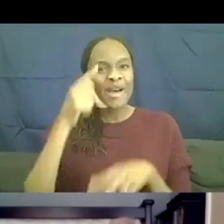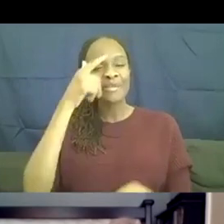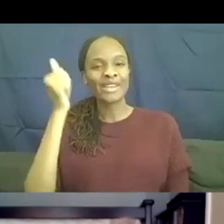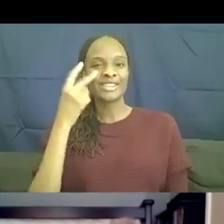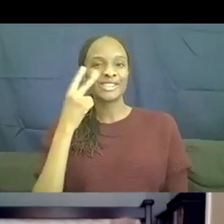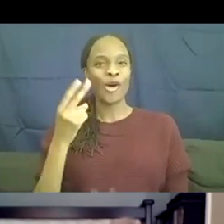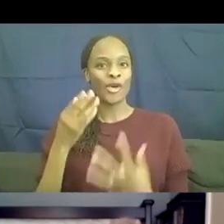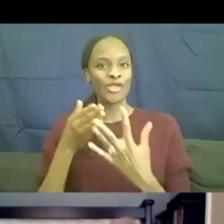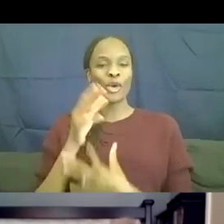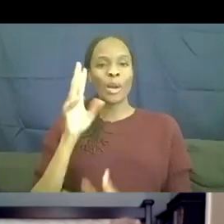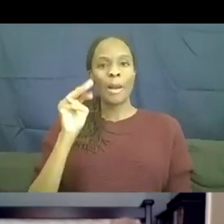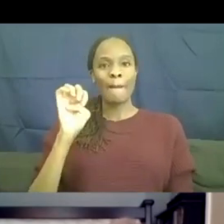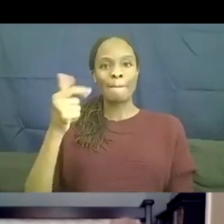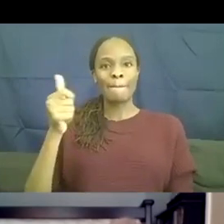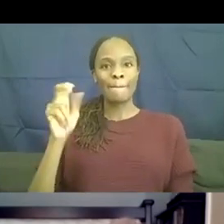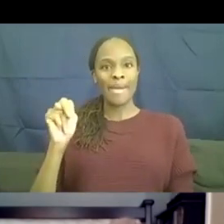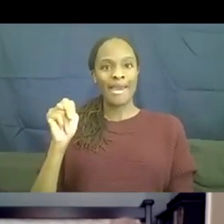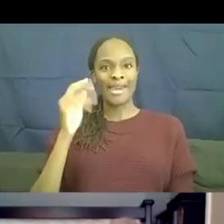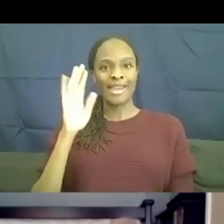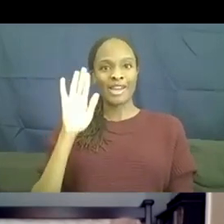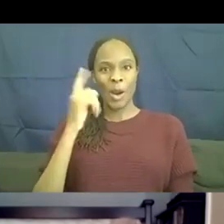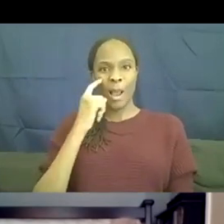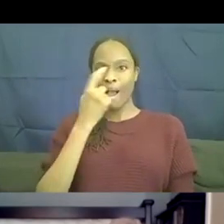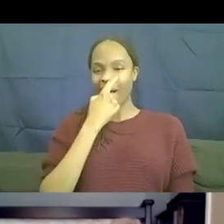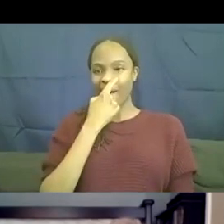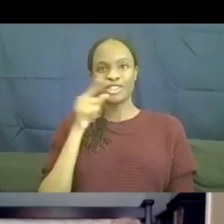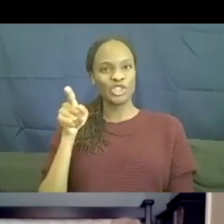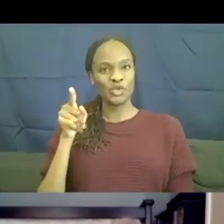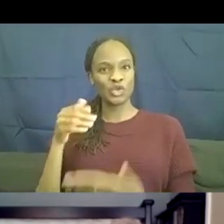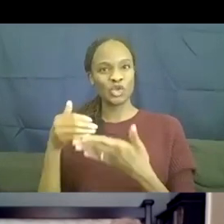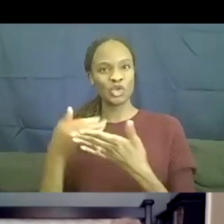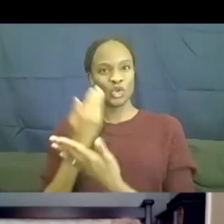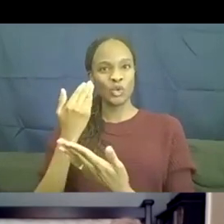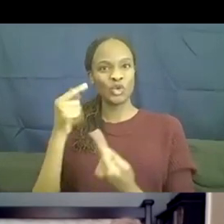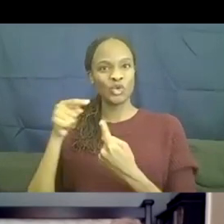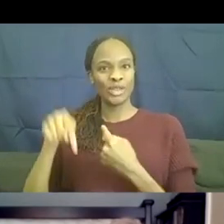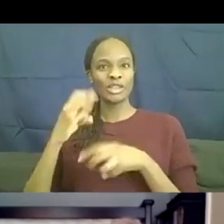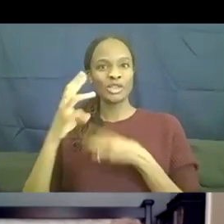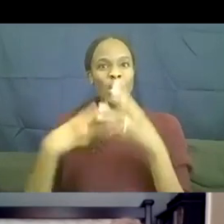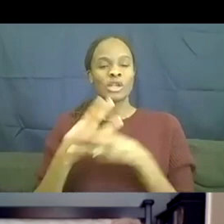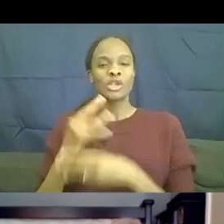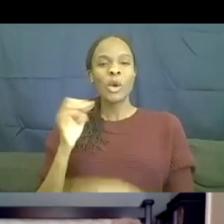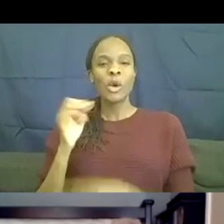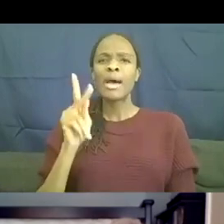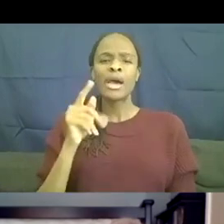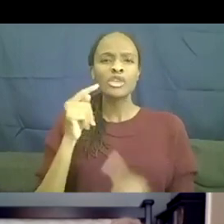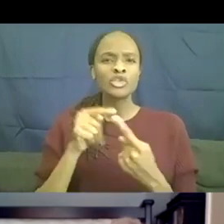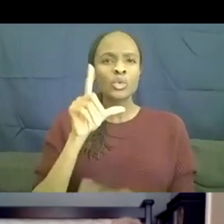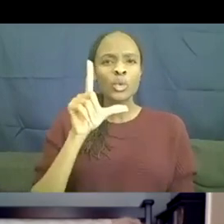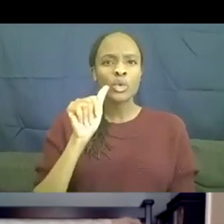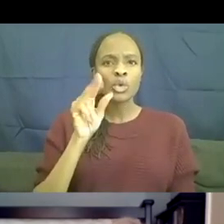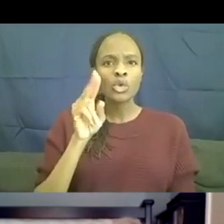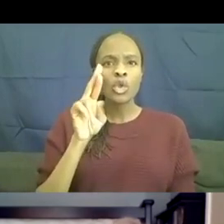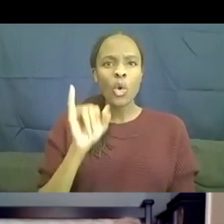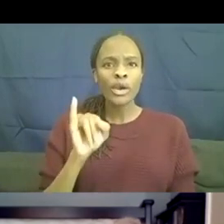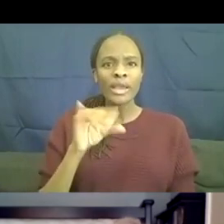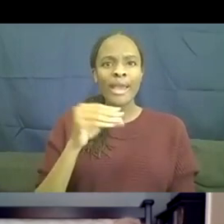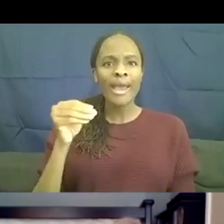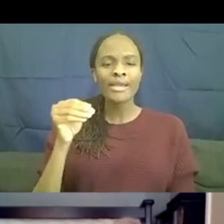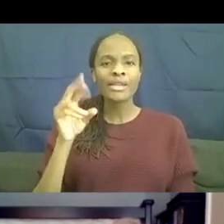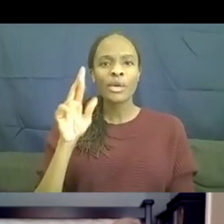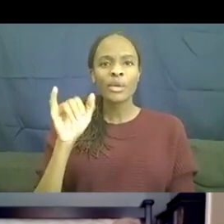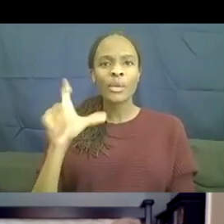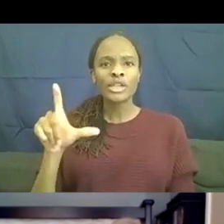Megan's eyes, who was sort of new to this world. Um, uh, back to Lori and Rachel. Um, so Rachel, what was the